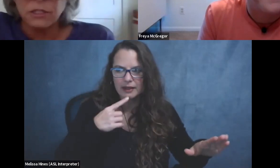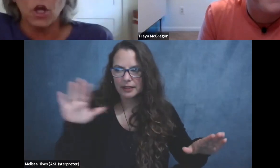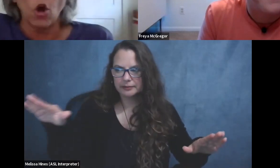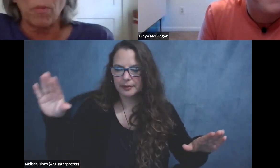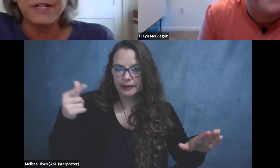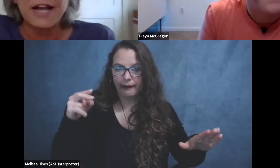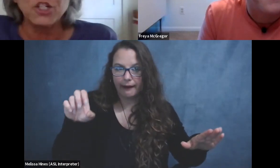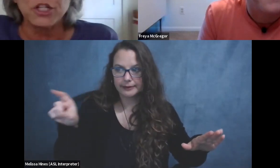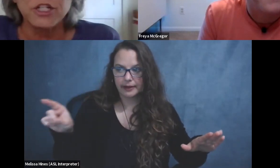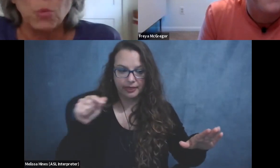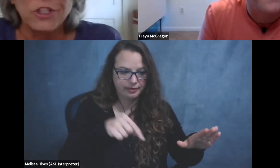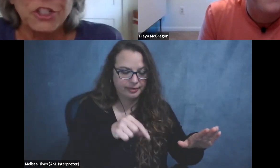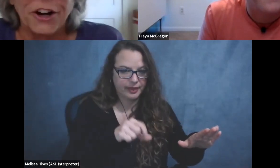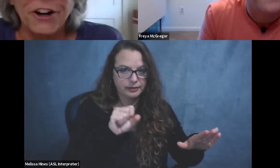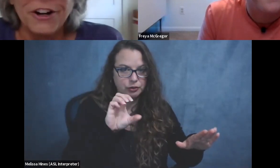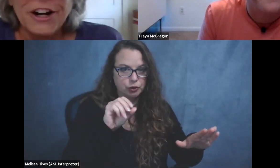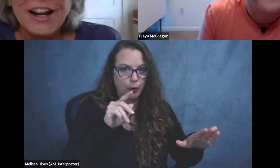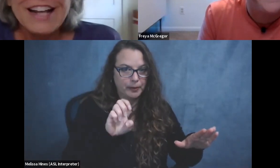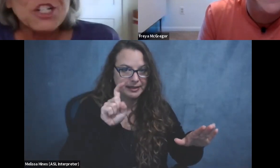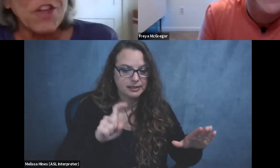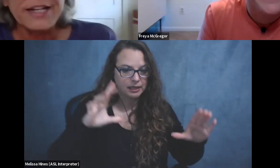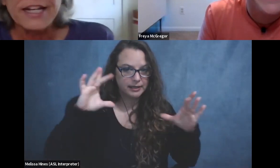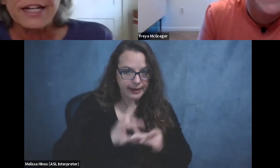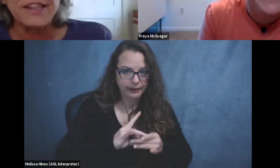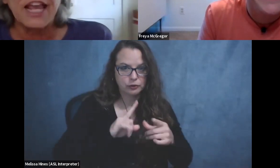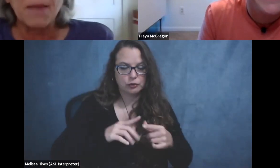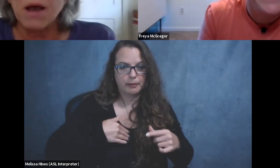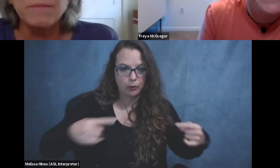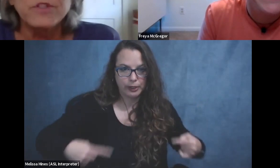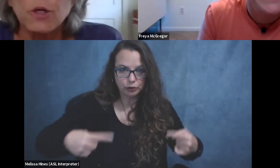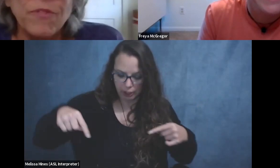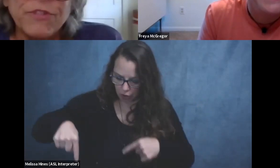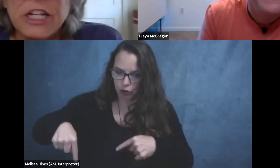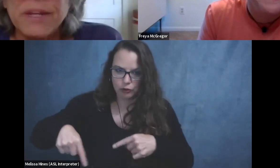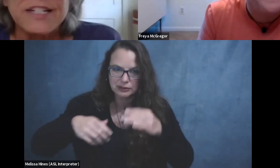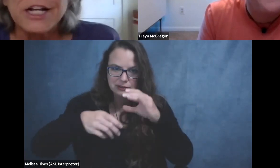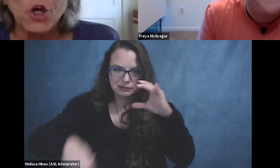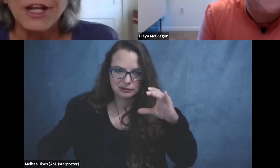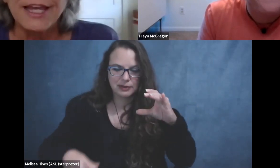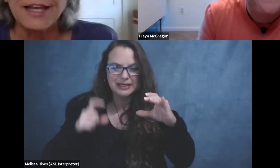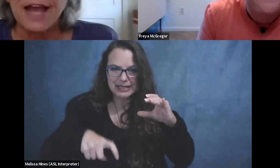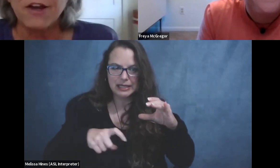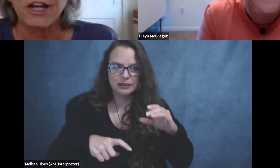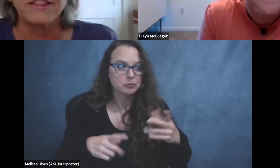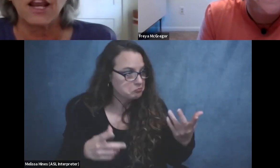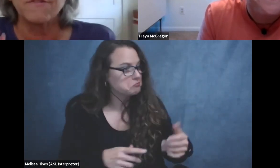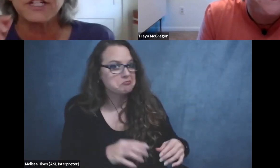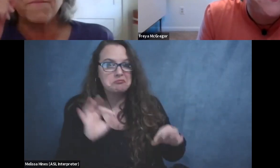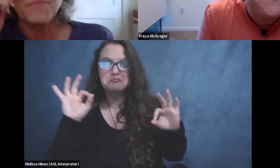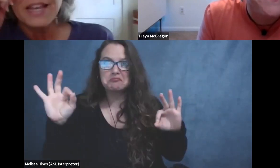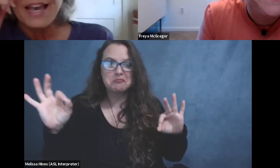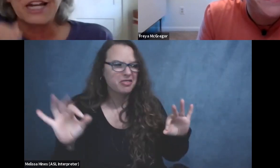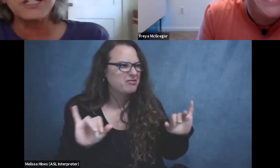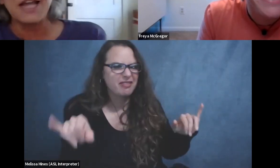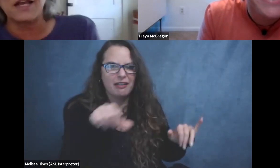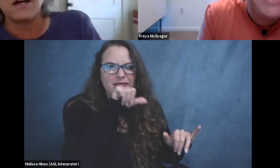this scope attached to this wheelchair. And so they did, they came up and took them 15 minutes. They totally geeked out on it and they loved